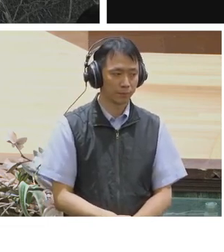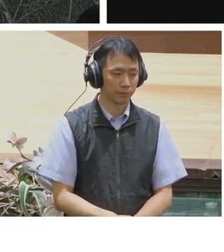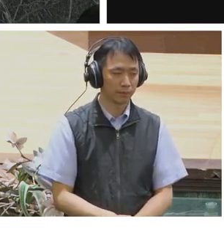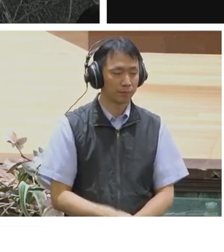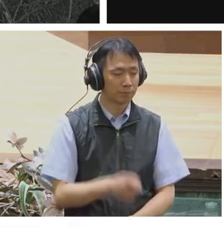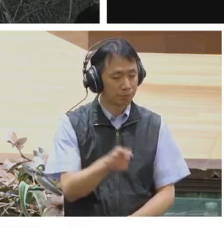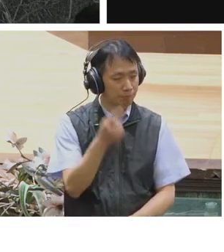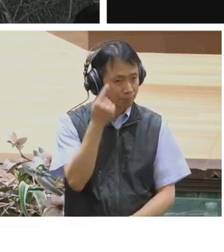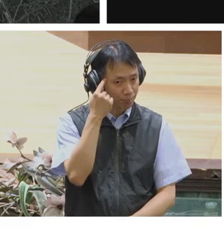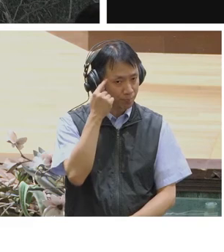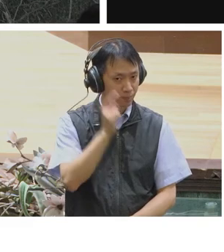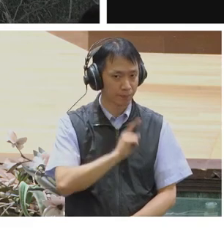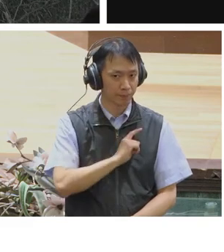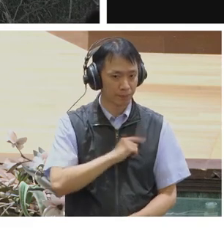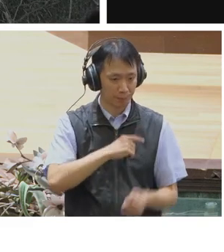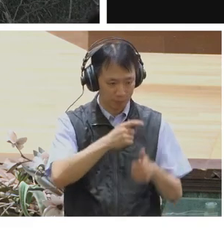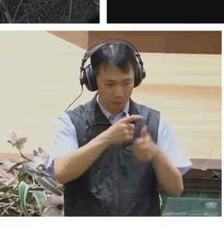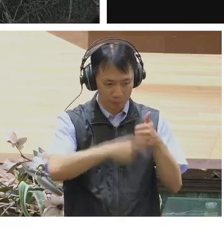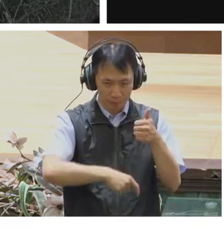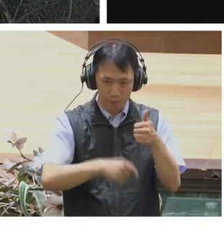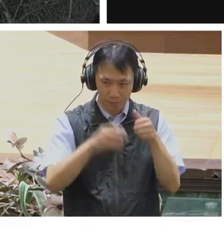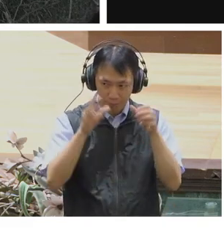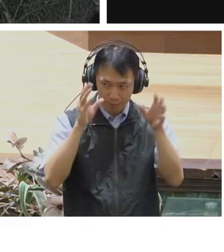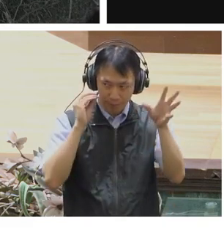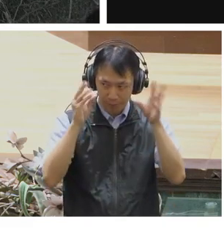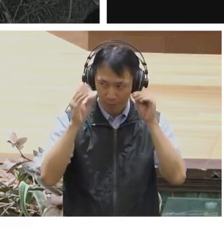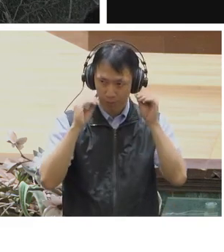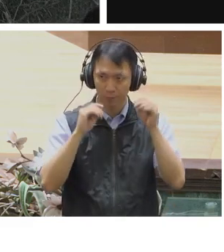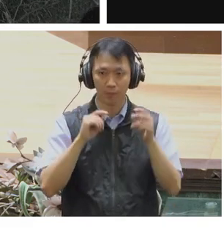political manipulation?